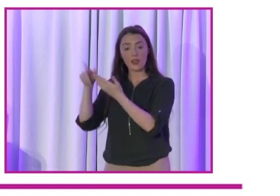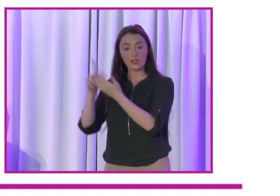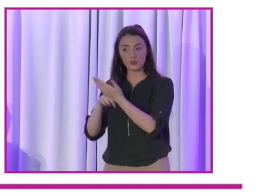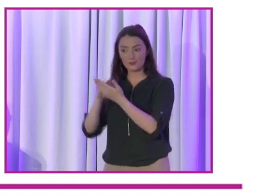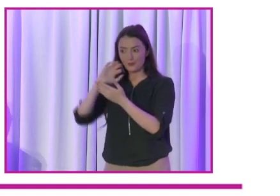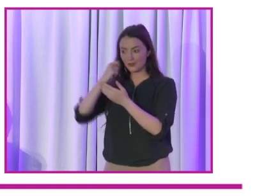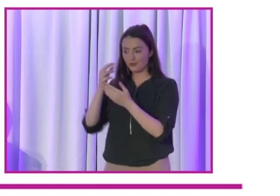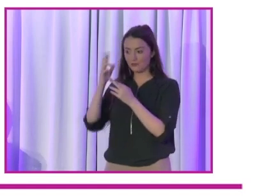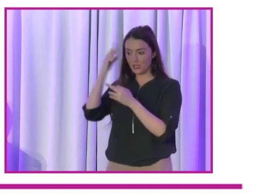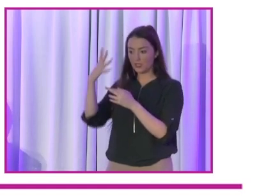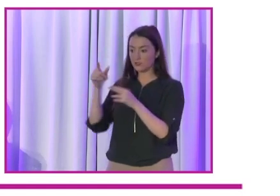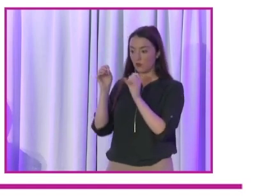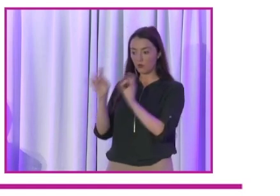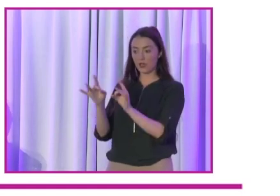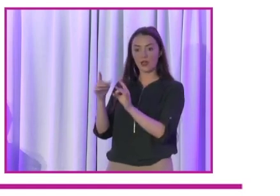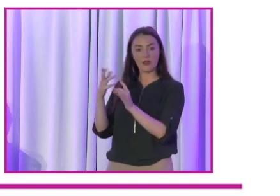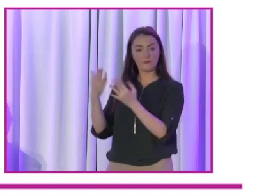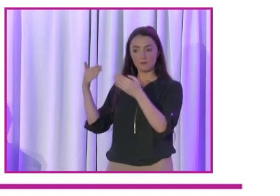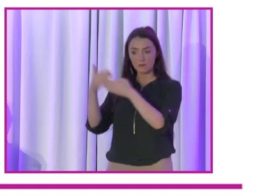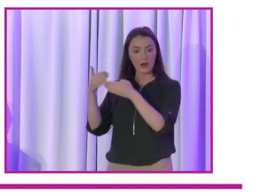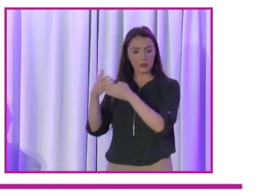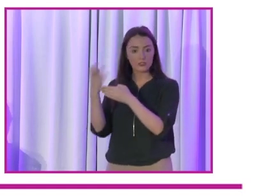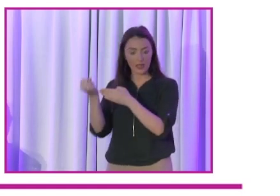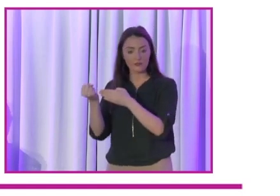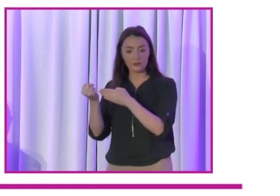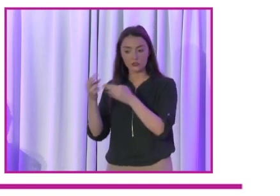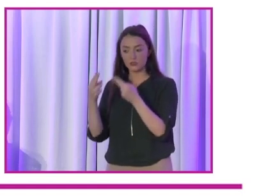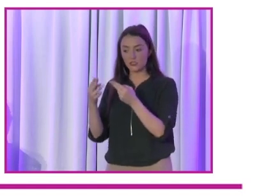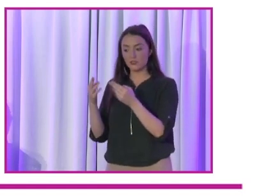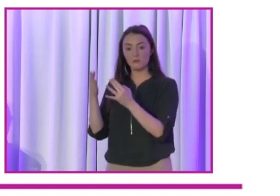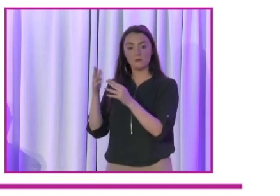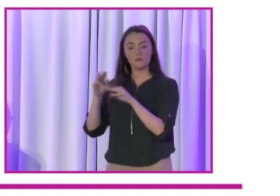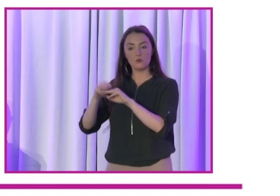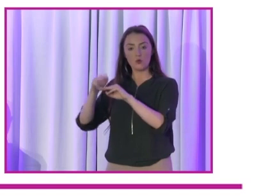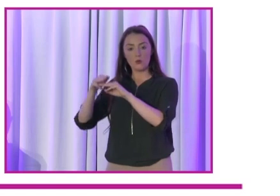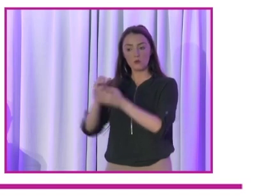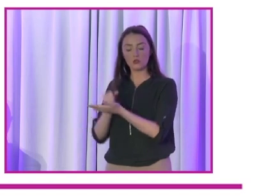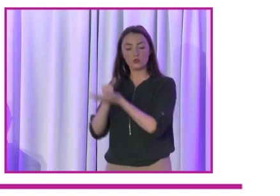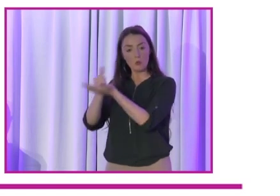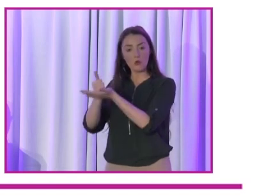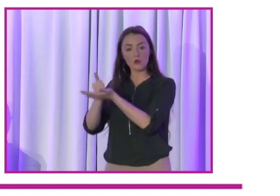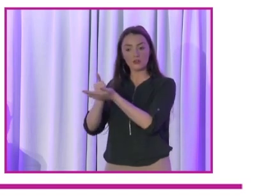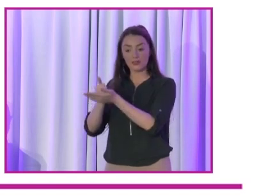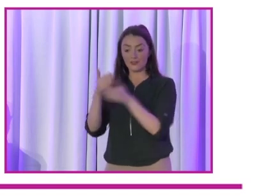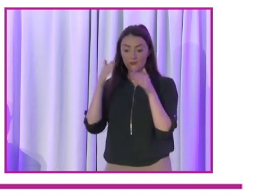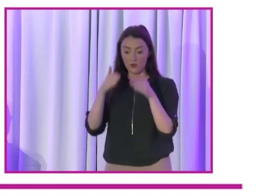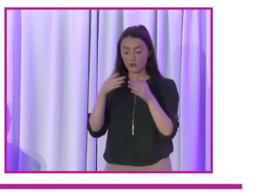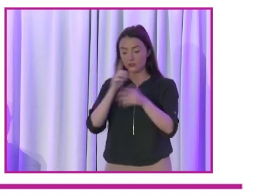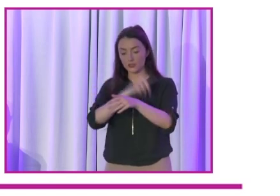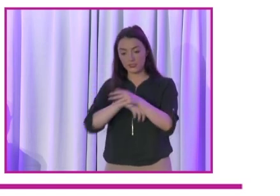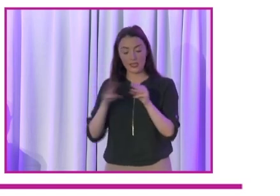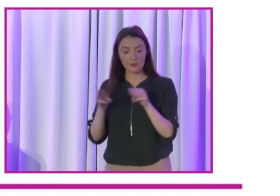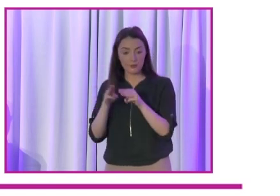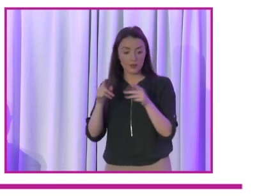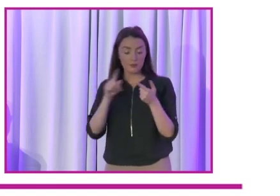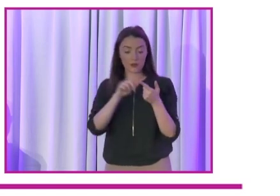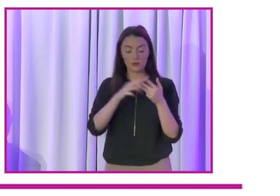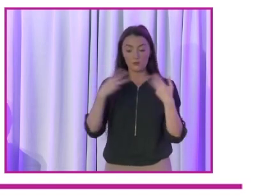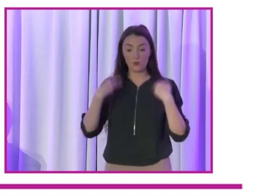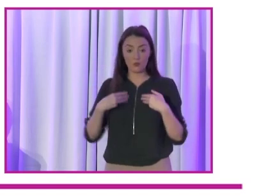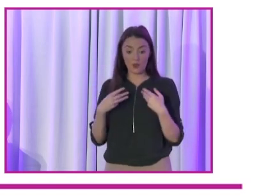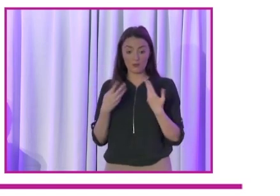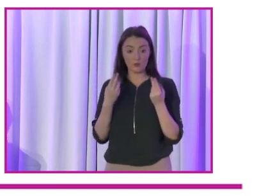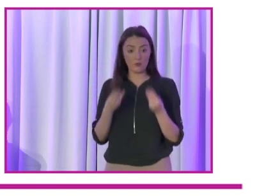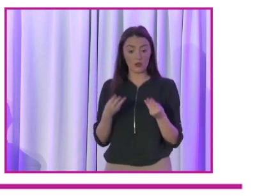by disabled people, and then target interventions like a women for election for disabled people, okay. For